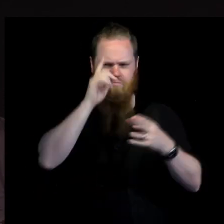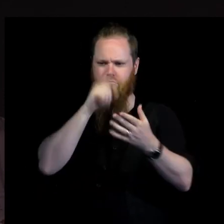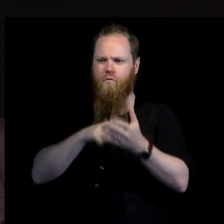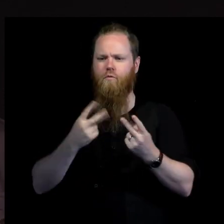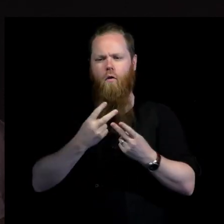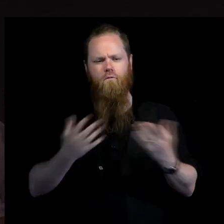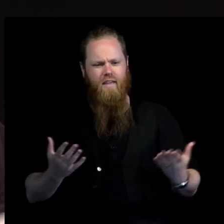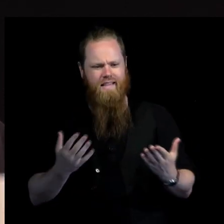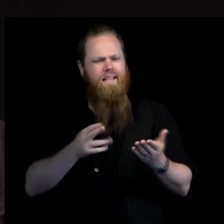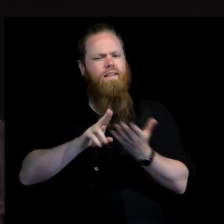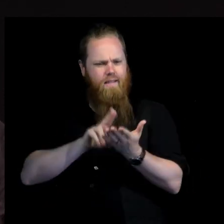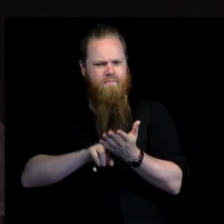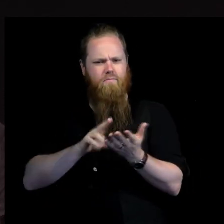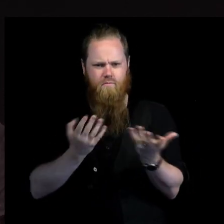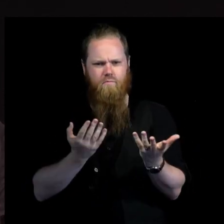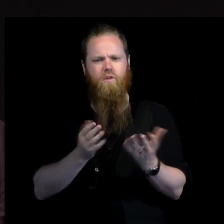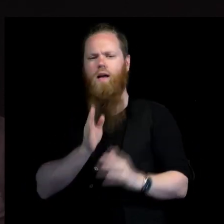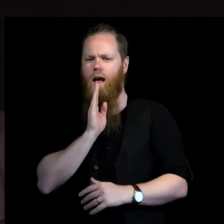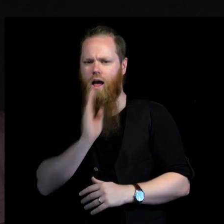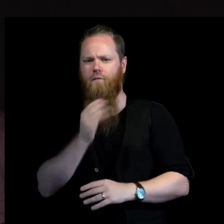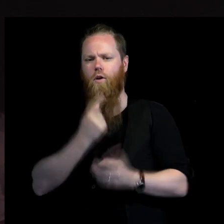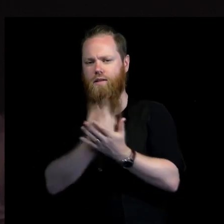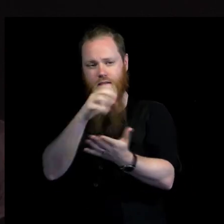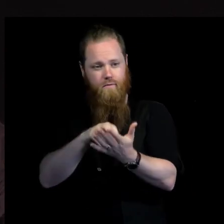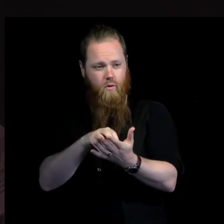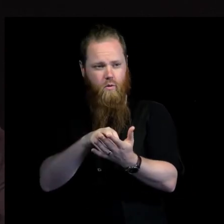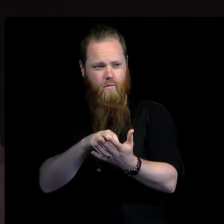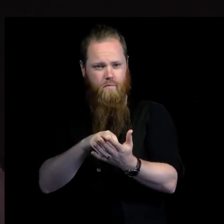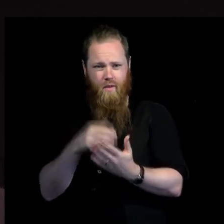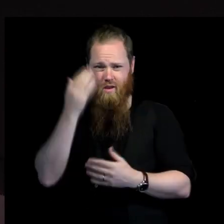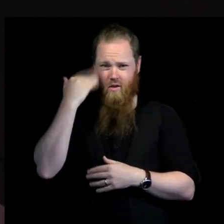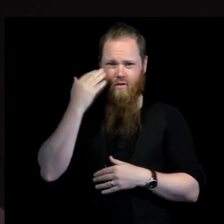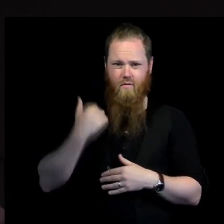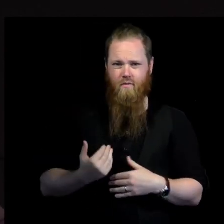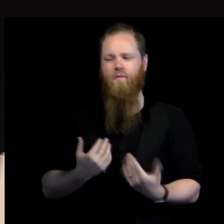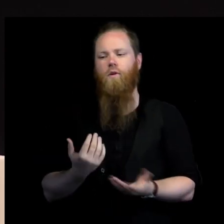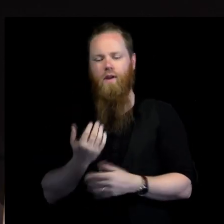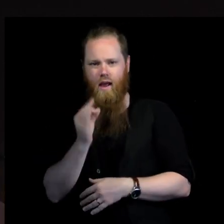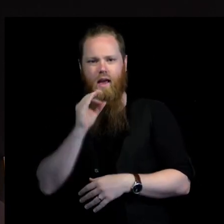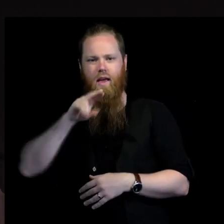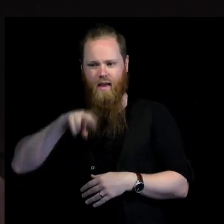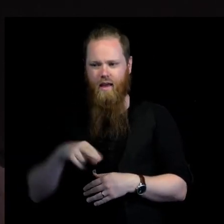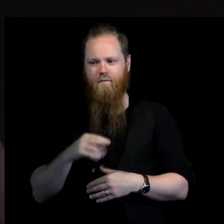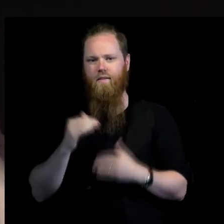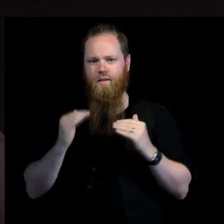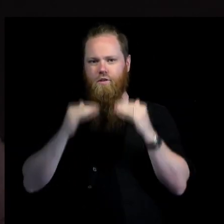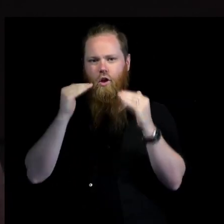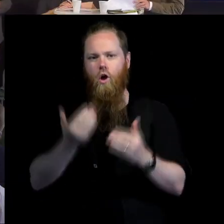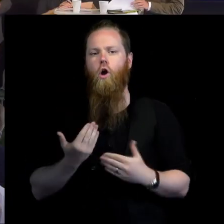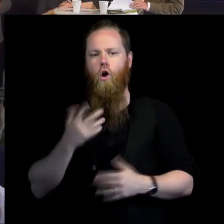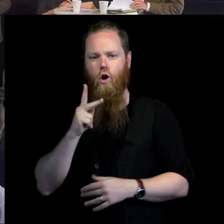the situation is seen. The first is by the former UN High Commissioner for Human Rights Prince Said